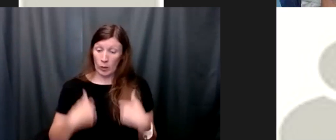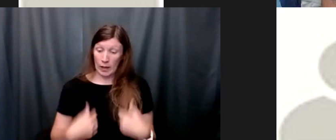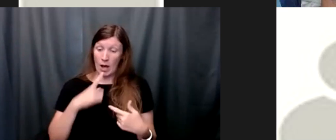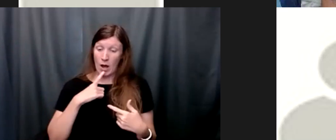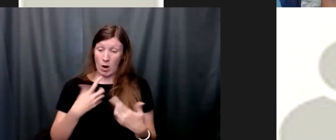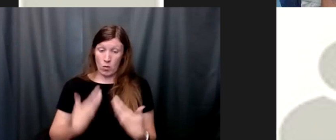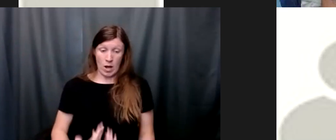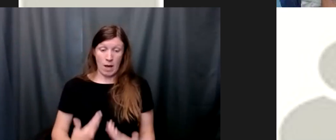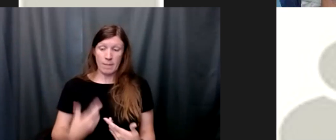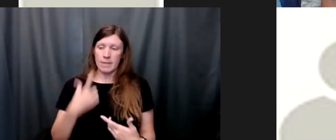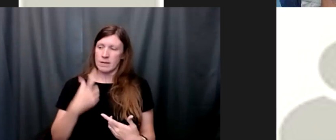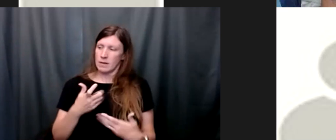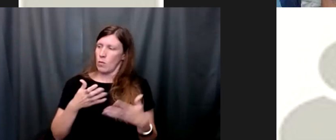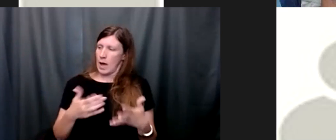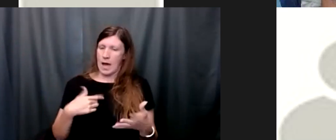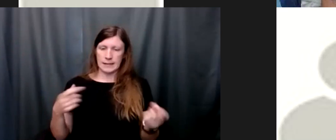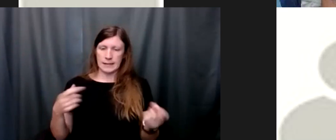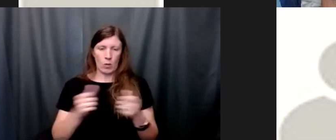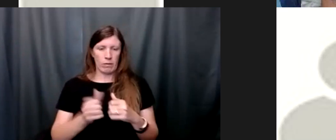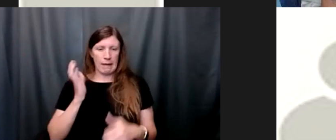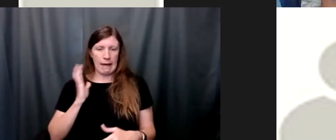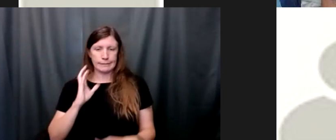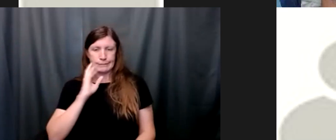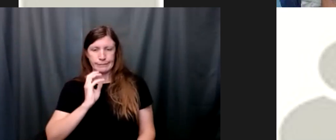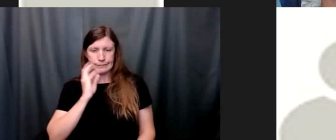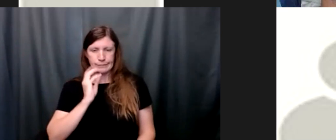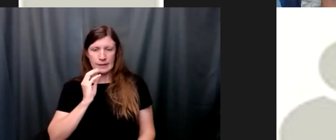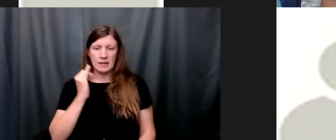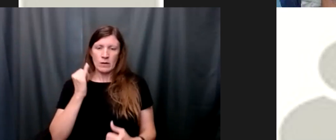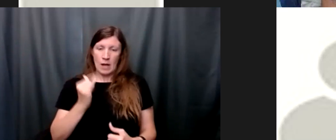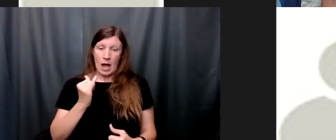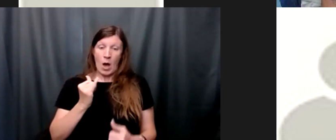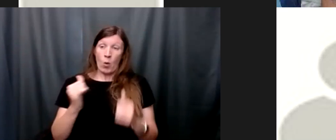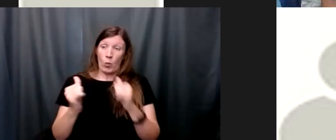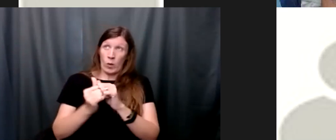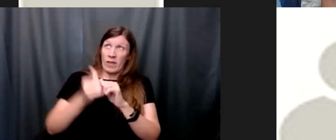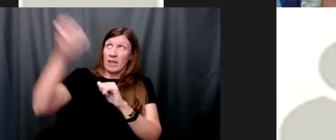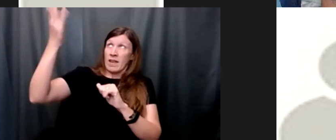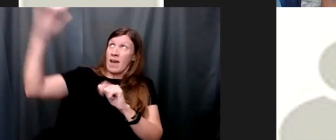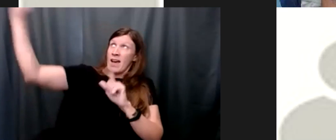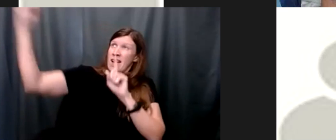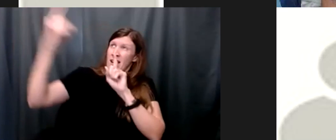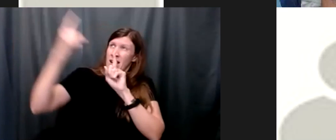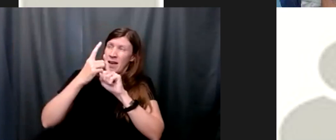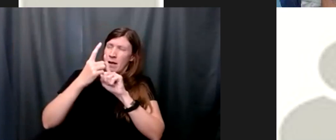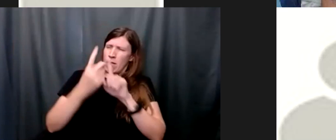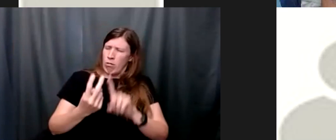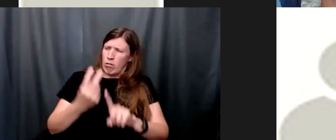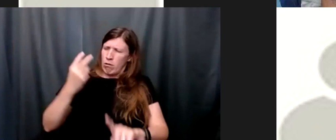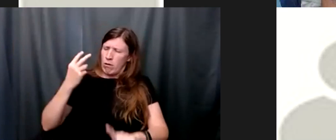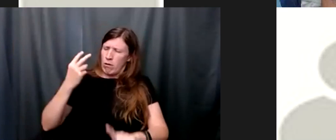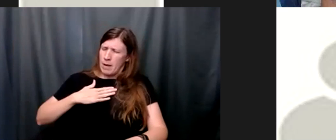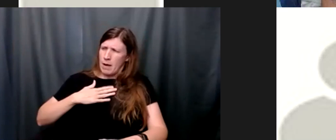and now is our opportunity to look backwards with god and relive those moments to re